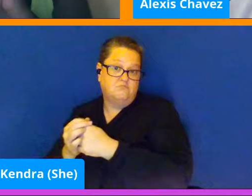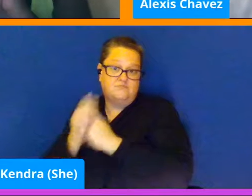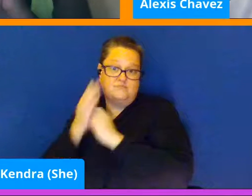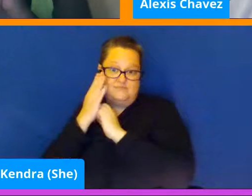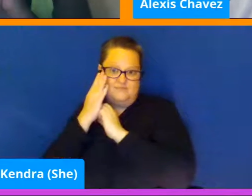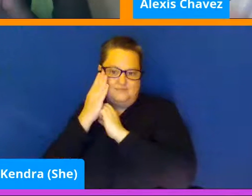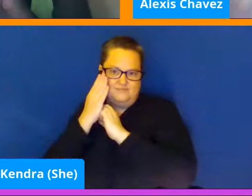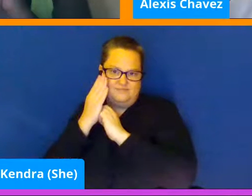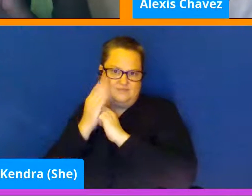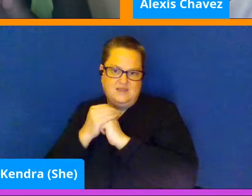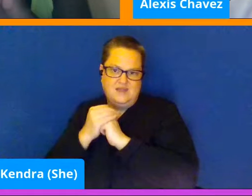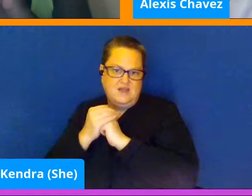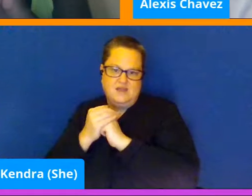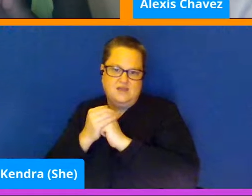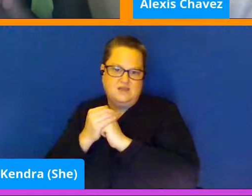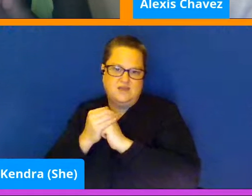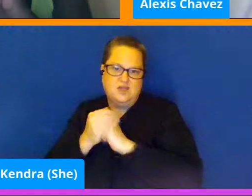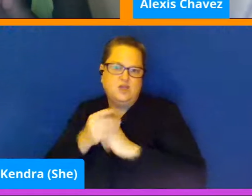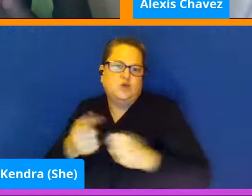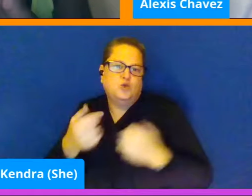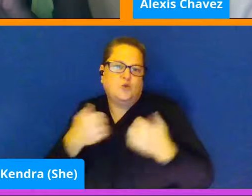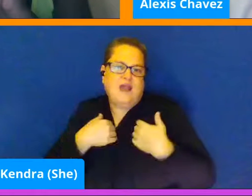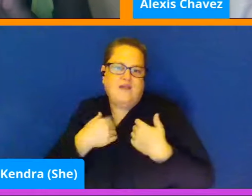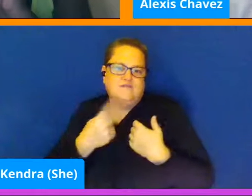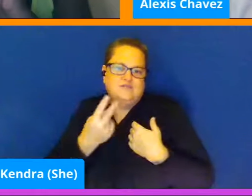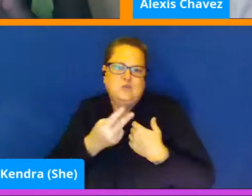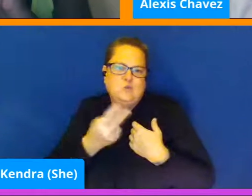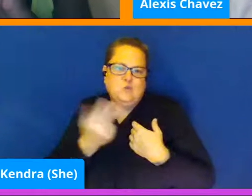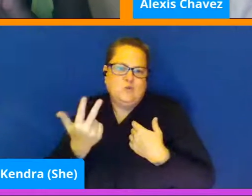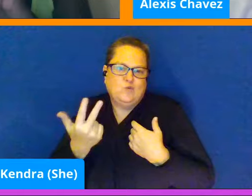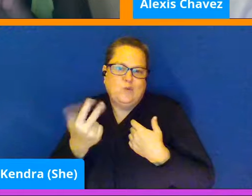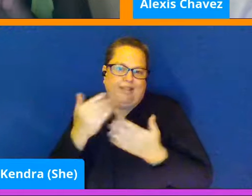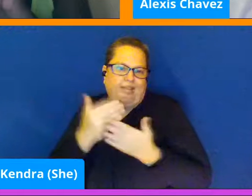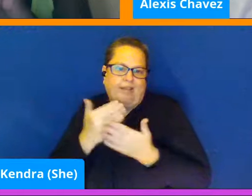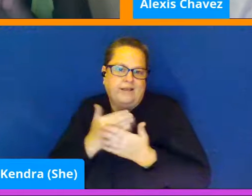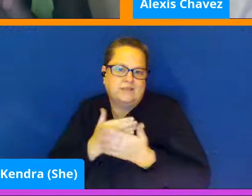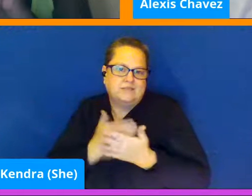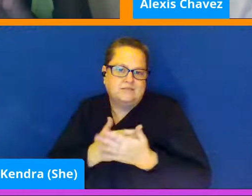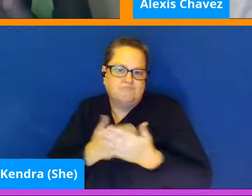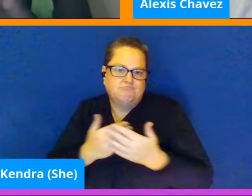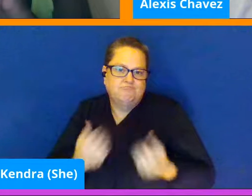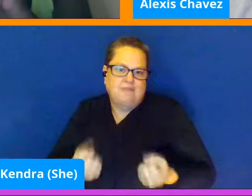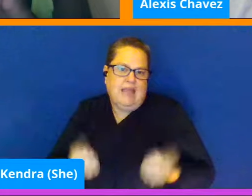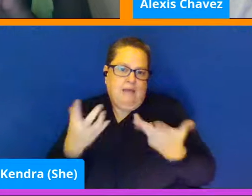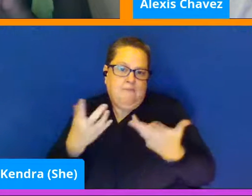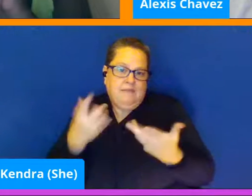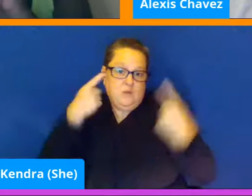There's nothing that says you can't have two or three lists. However many works for you.